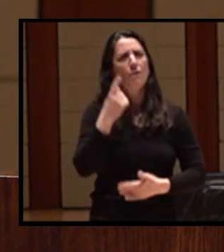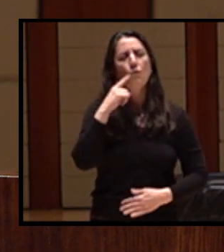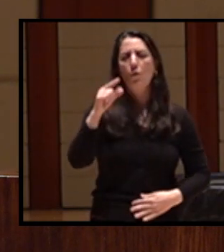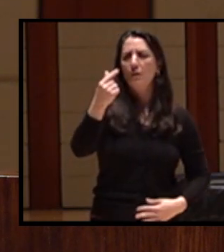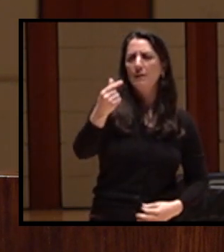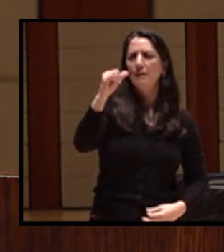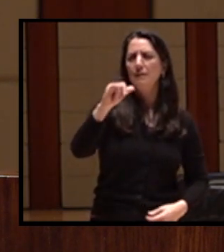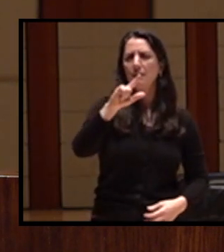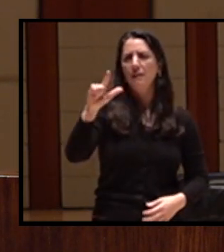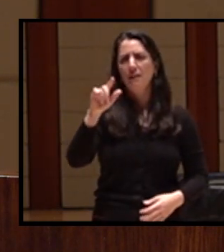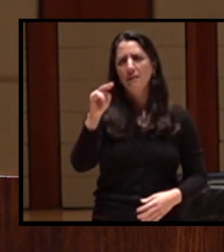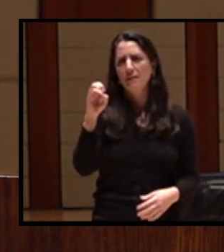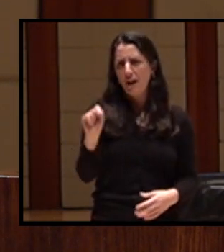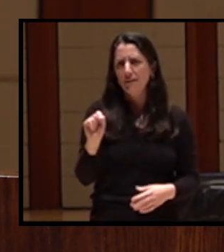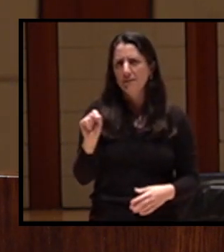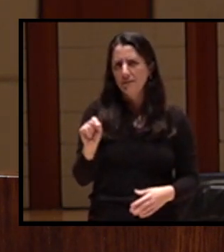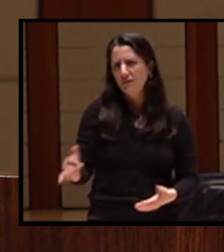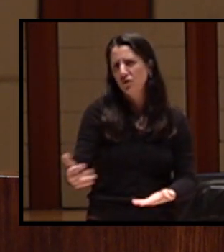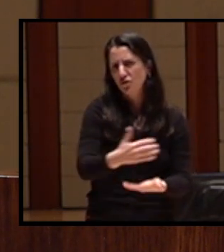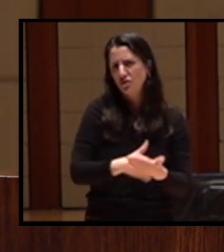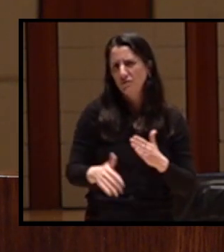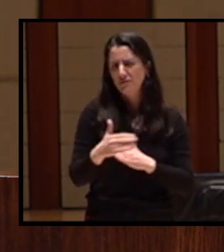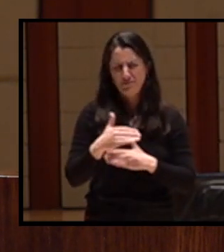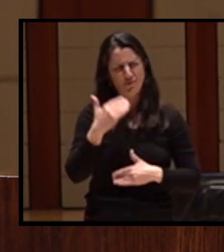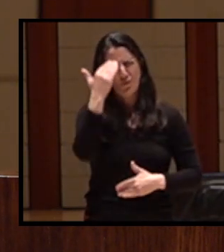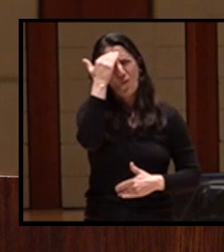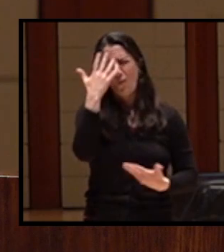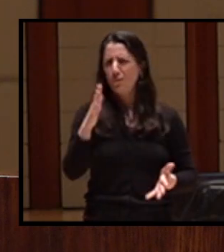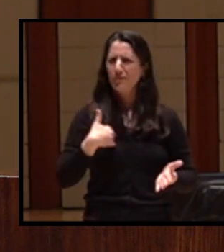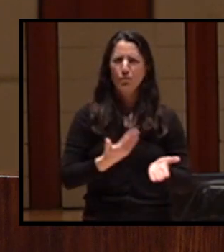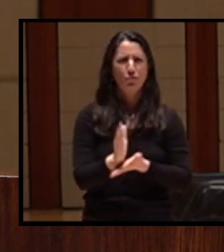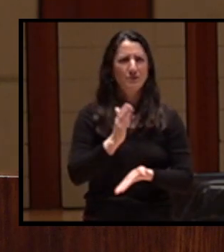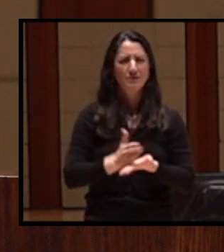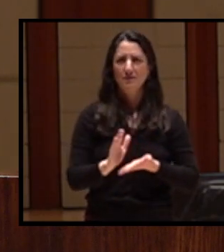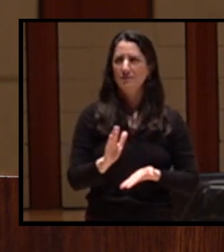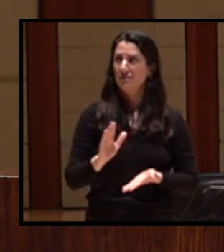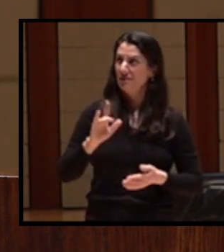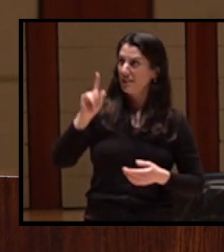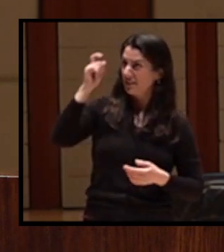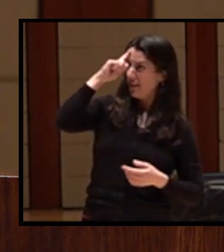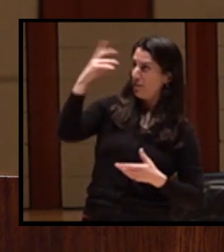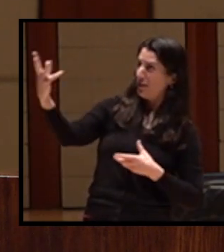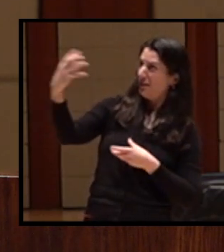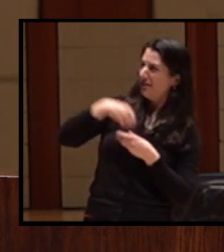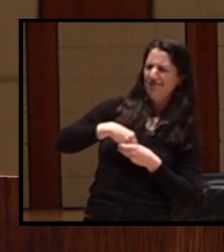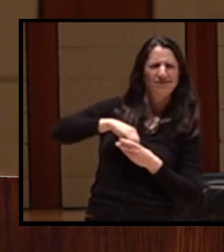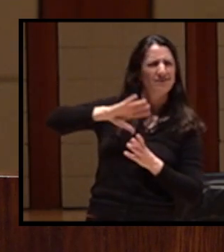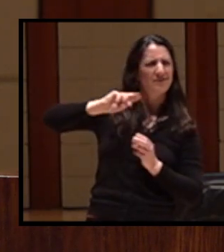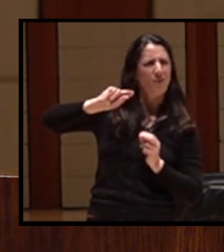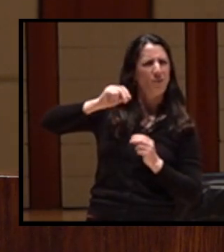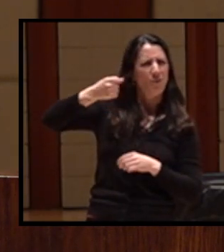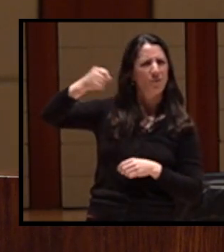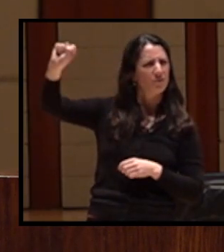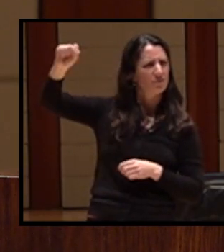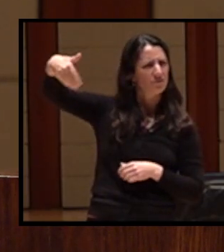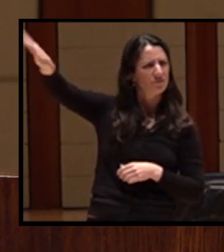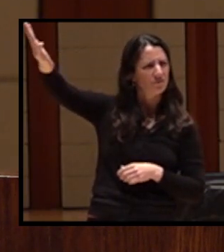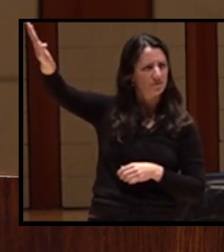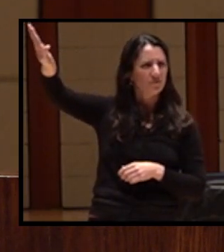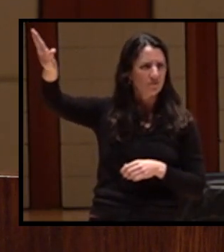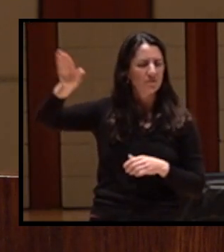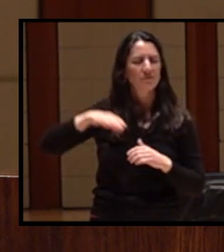River within the Yurok Reservation, free from state intervention. One cold night in the late